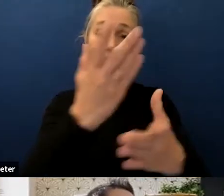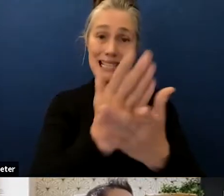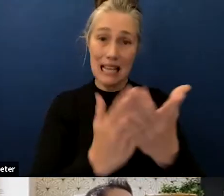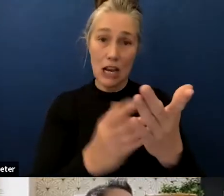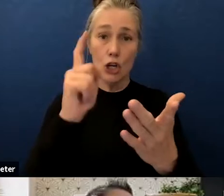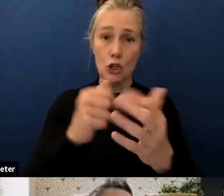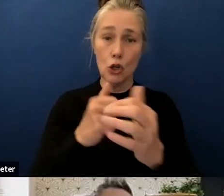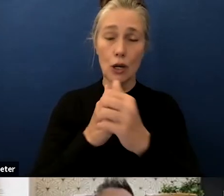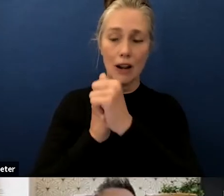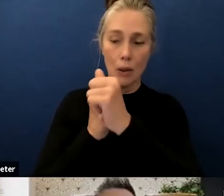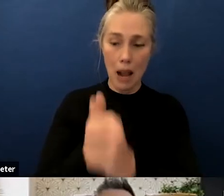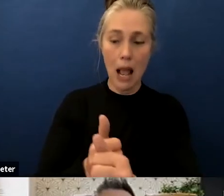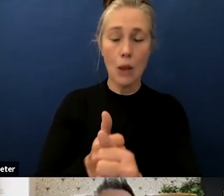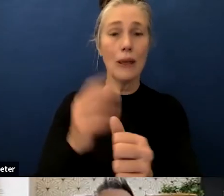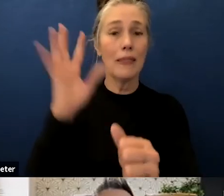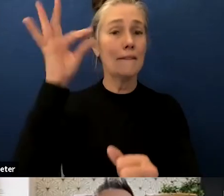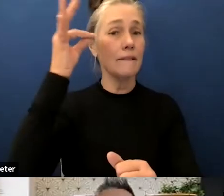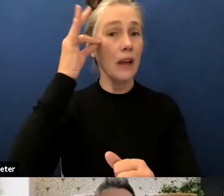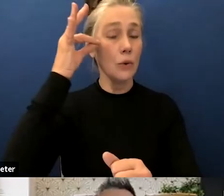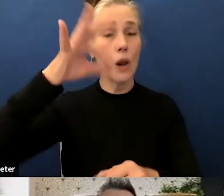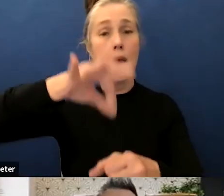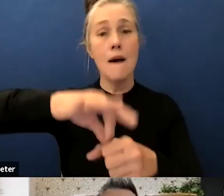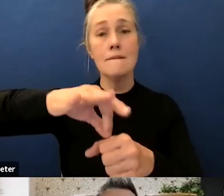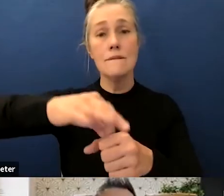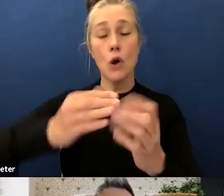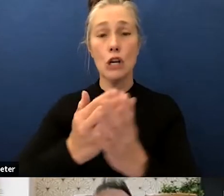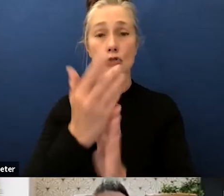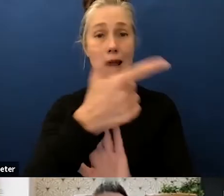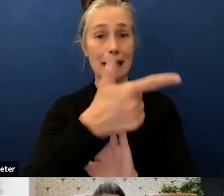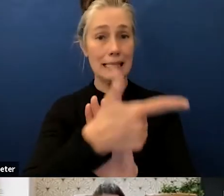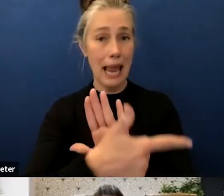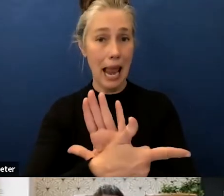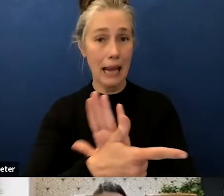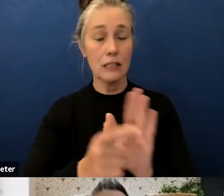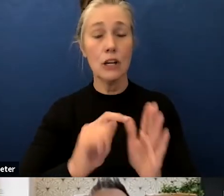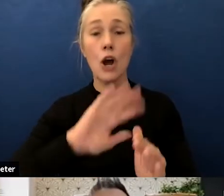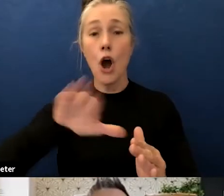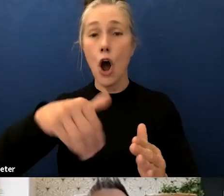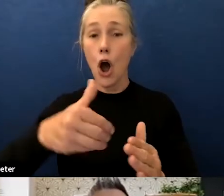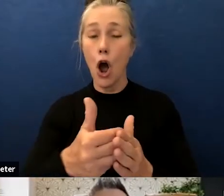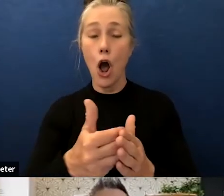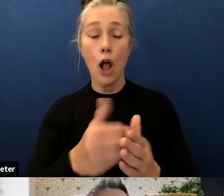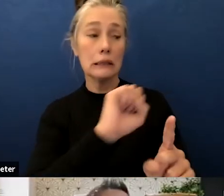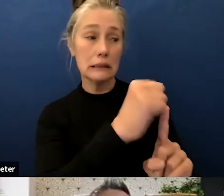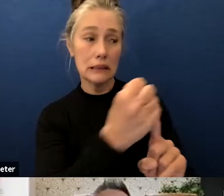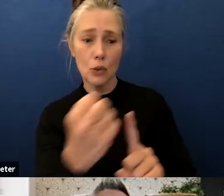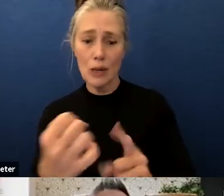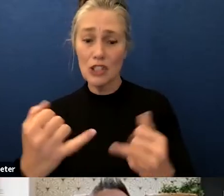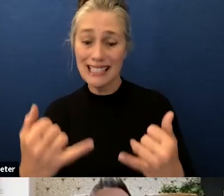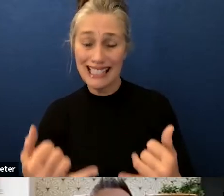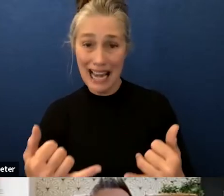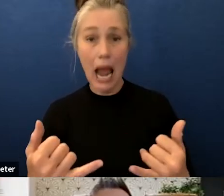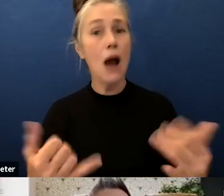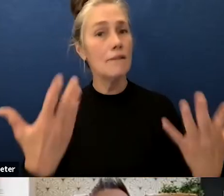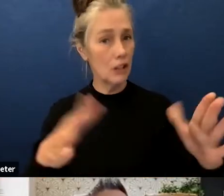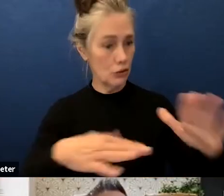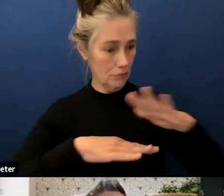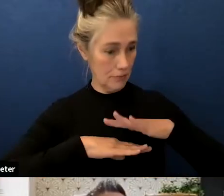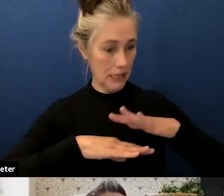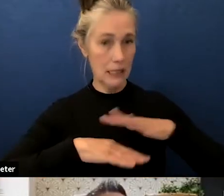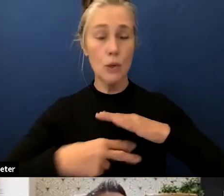federal voting rights act so all the scenarios that we have currently at this third meeting do meet those two requirements